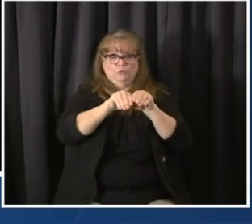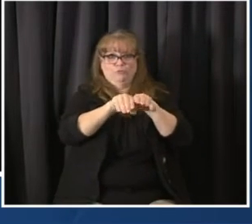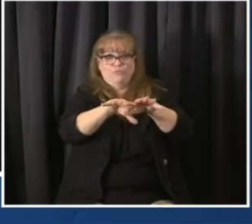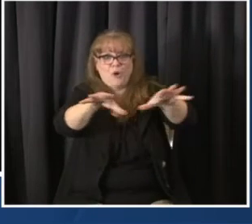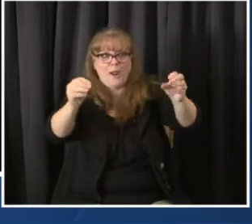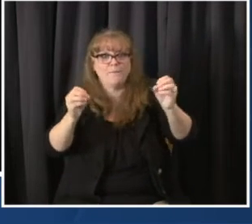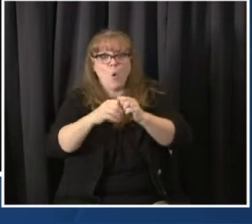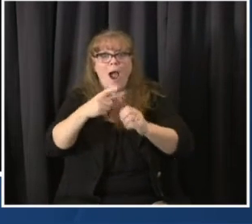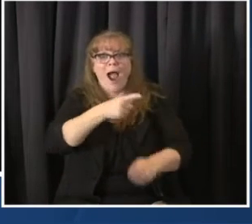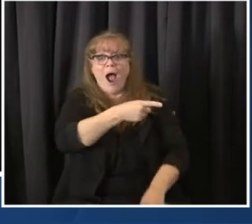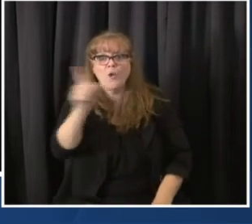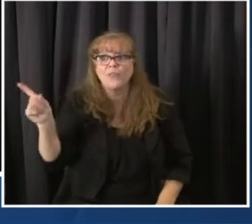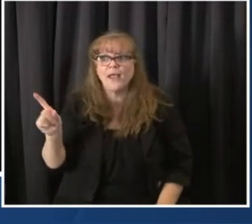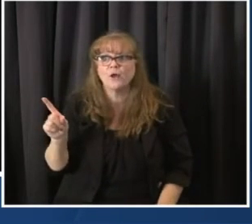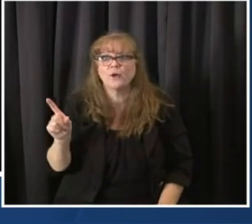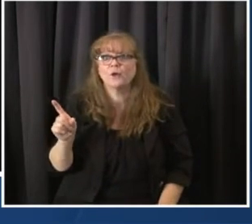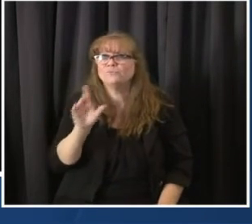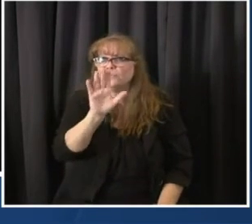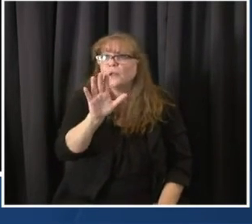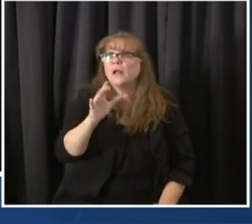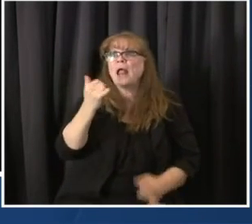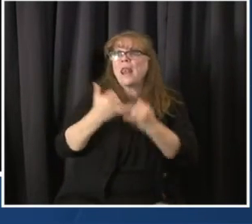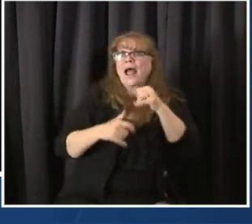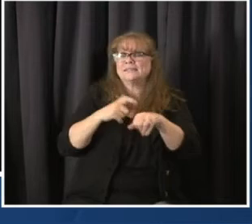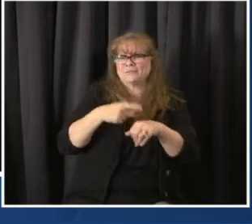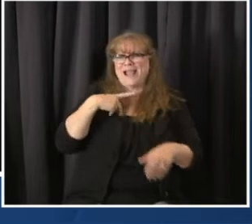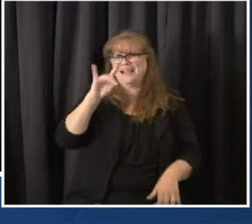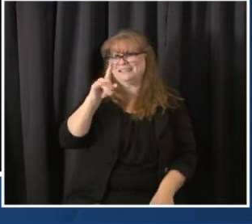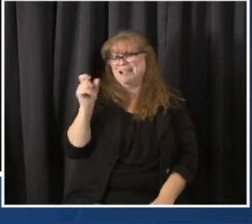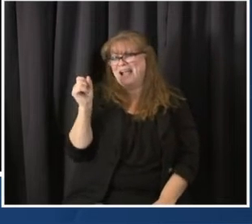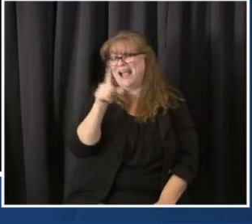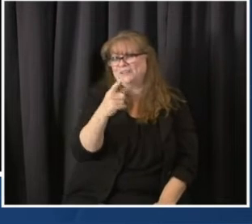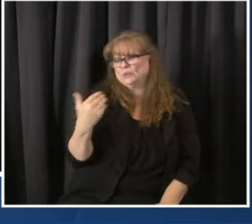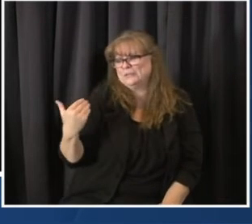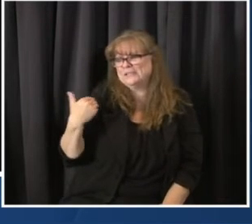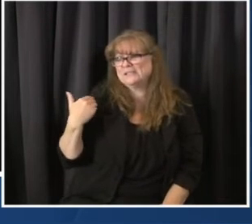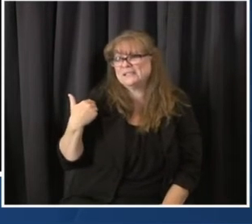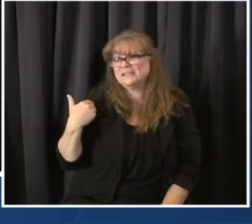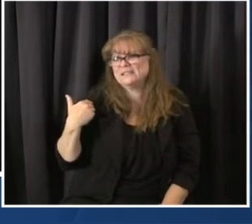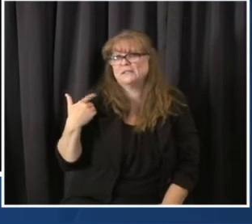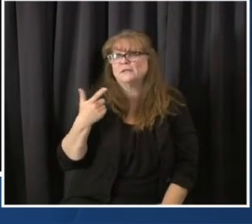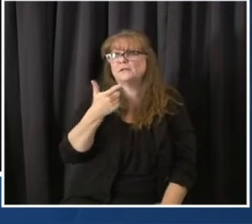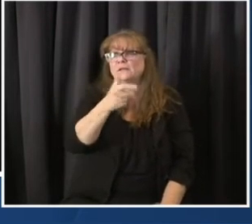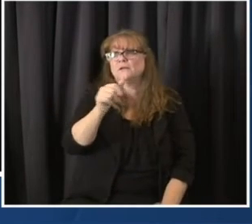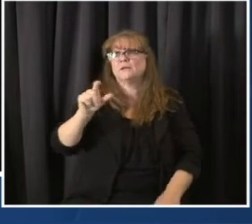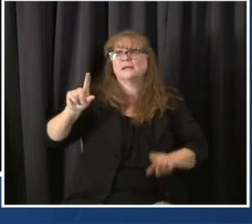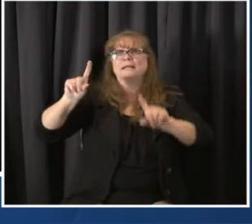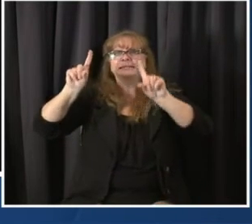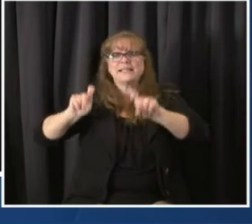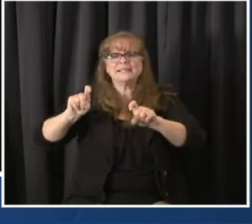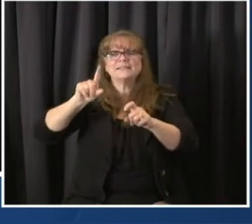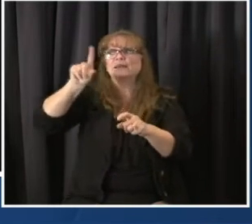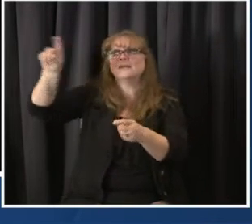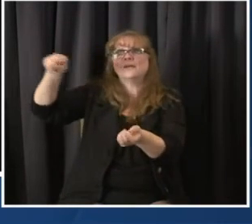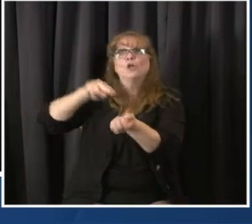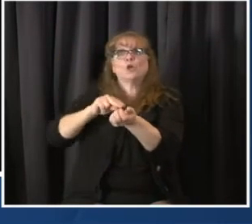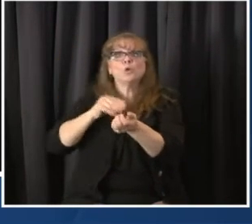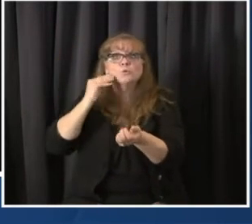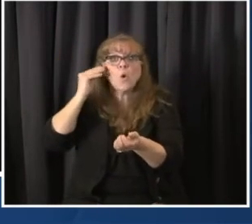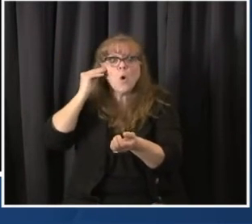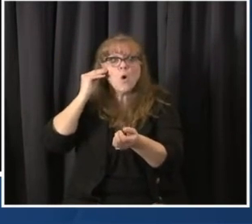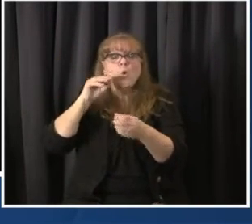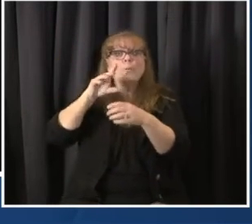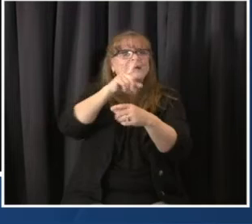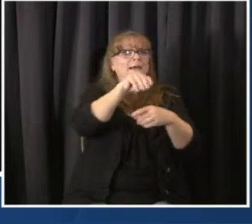mostly for long term care facilities and correctional facilities. Yeah, let me go to Dr.